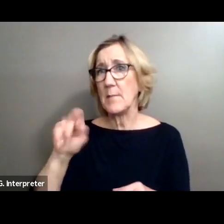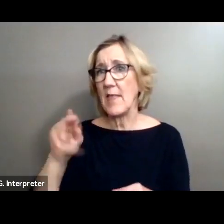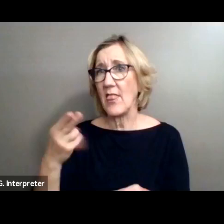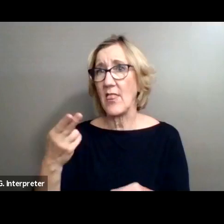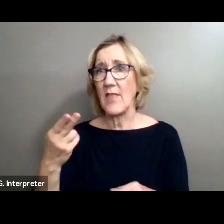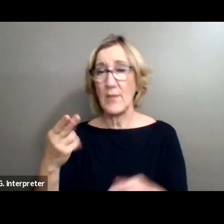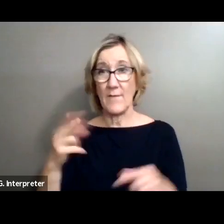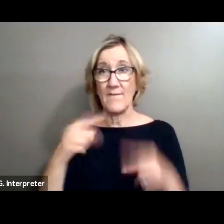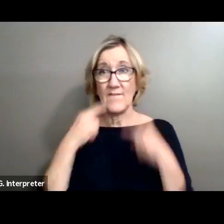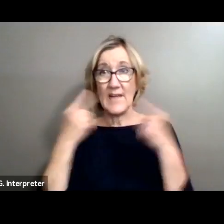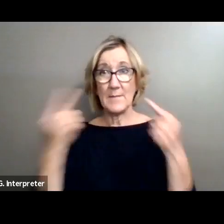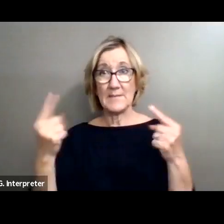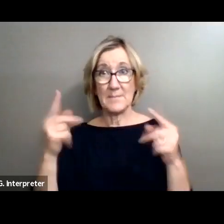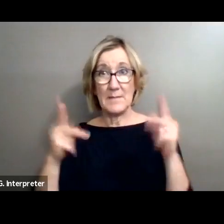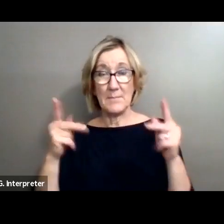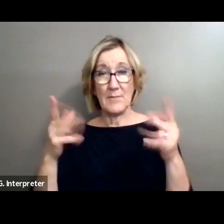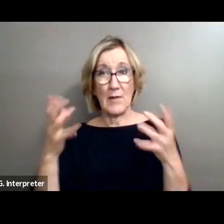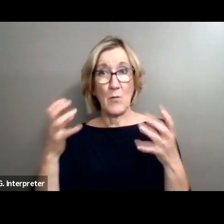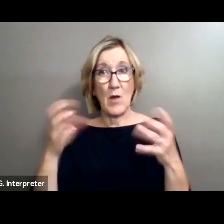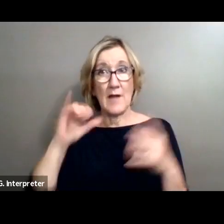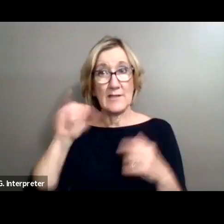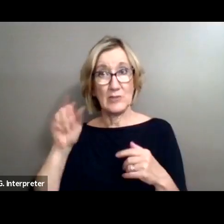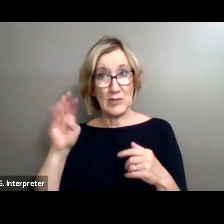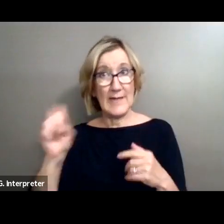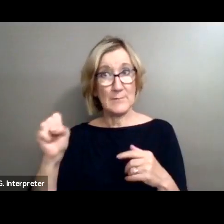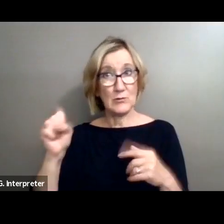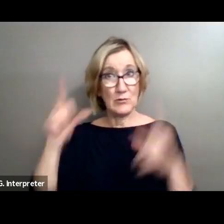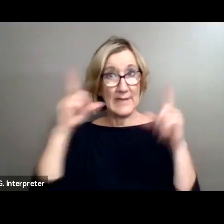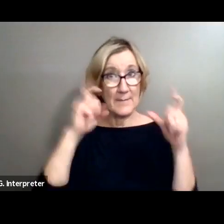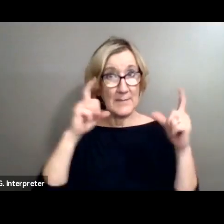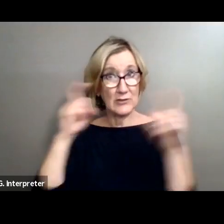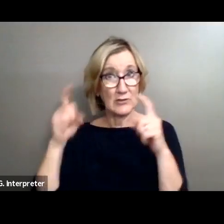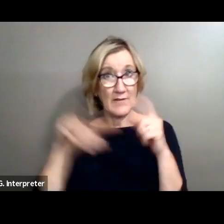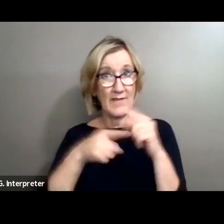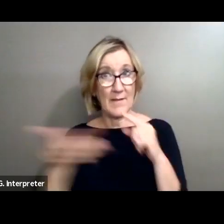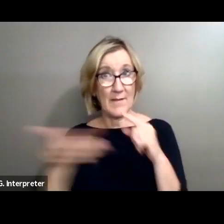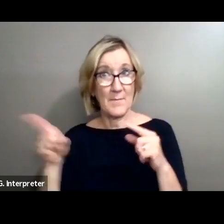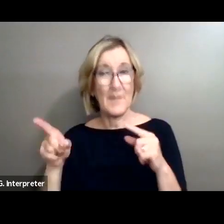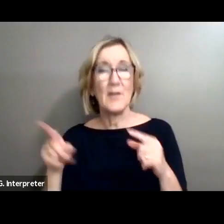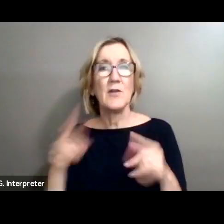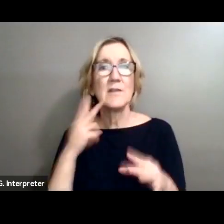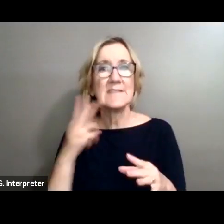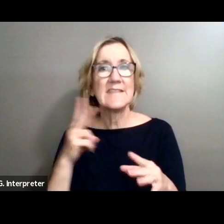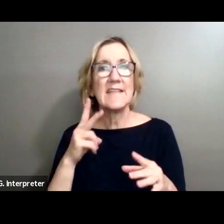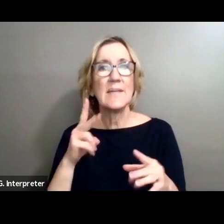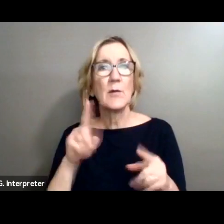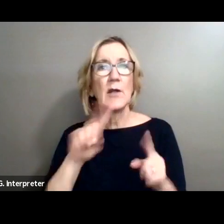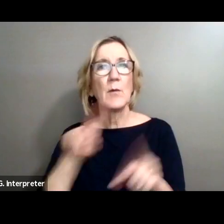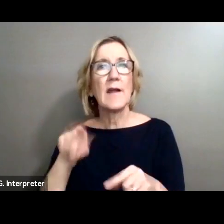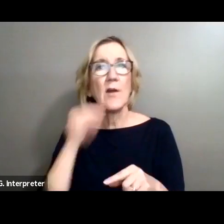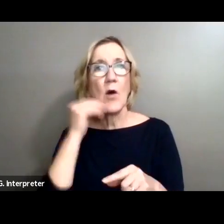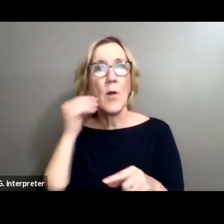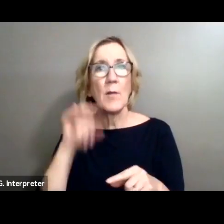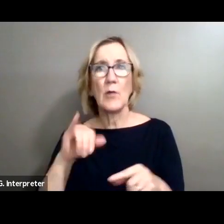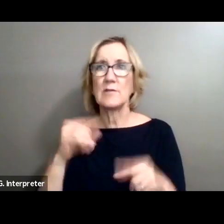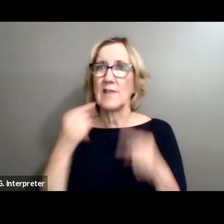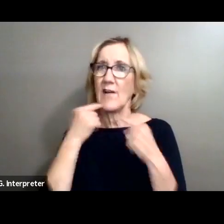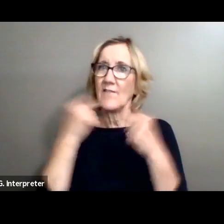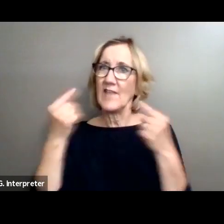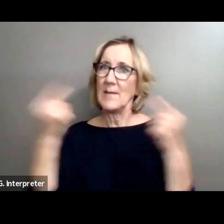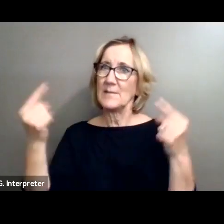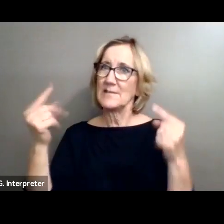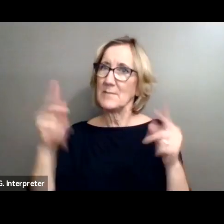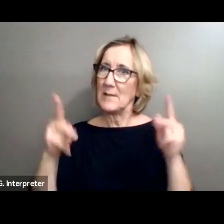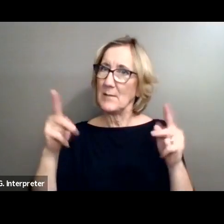Zee. And you can see, that's when he went back home. And those are all the famous people who James took